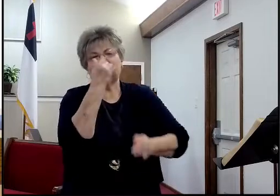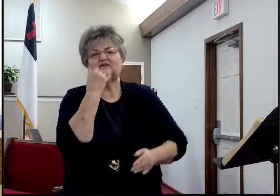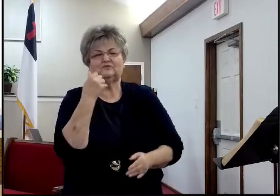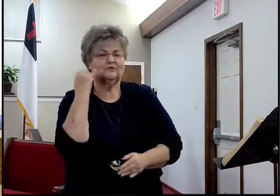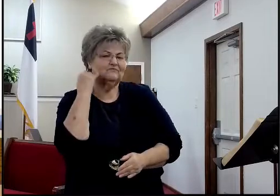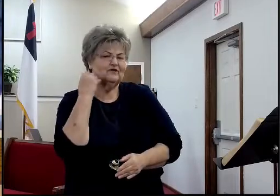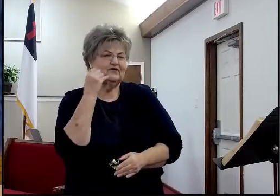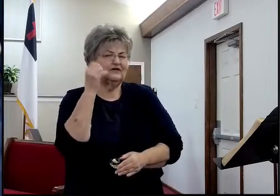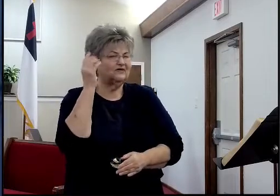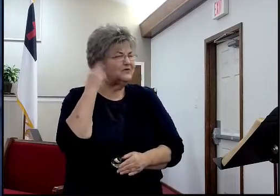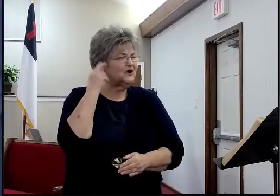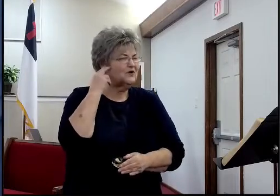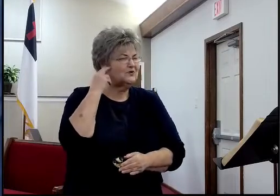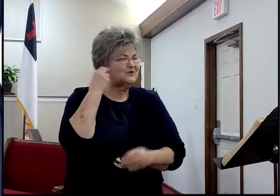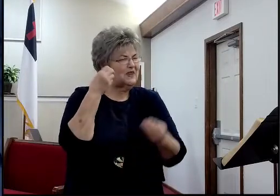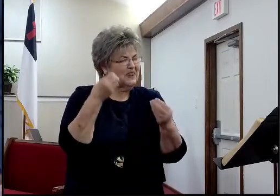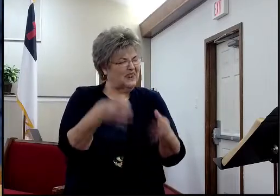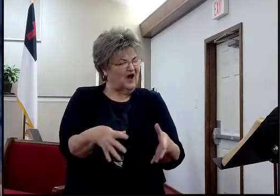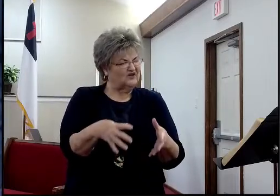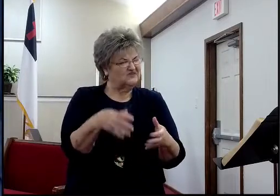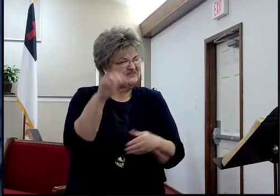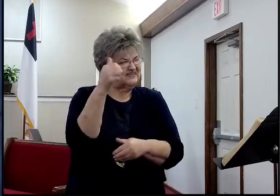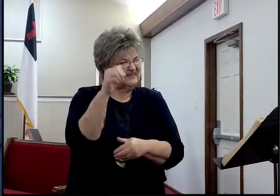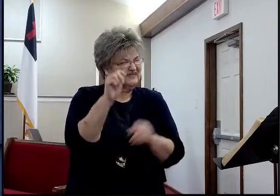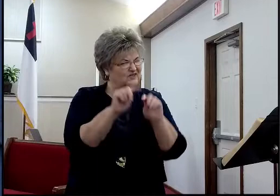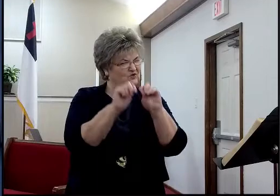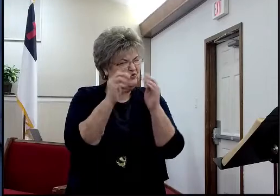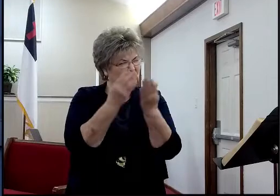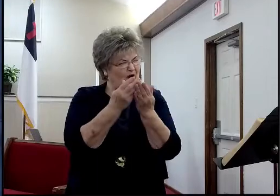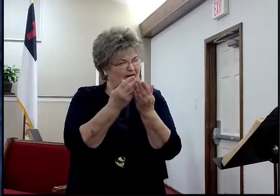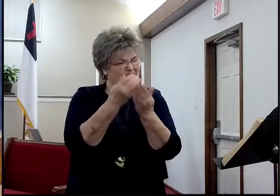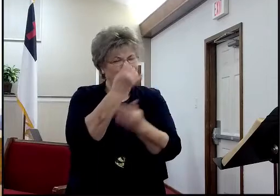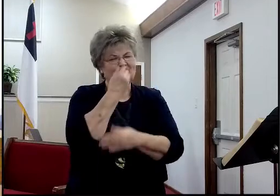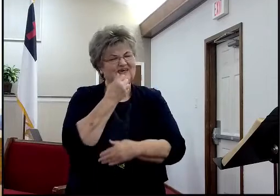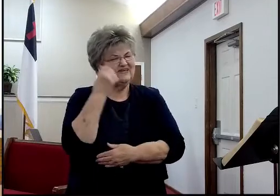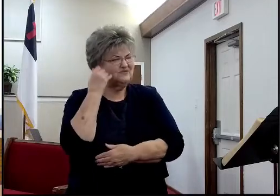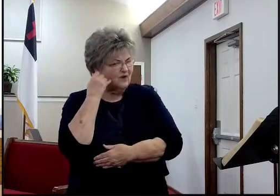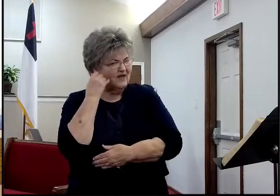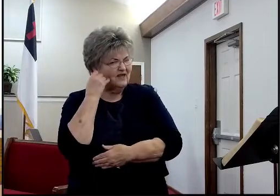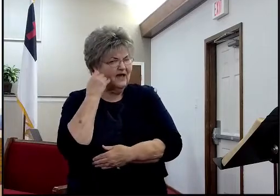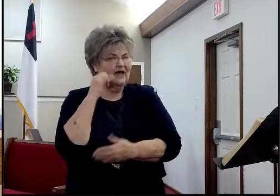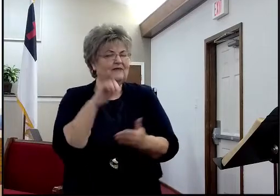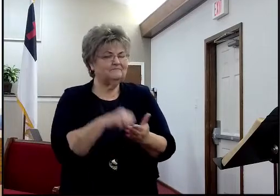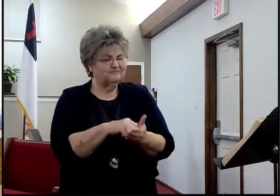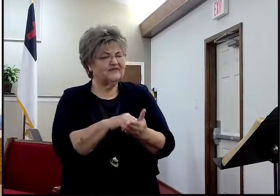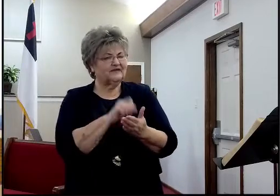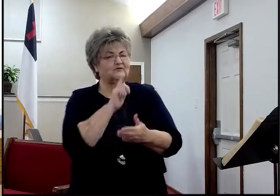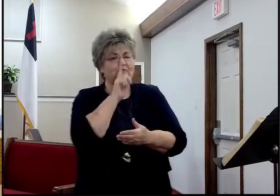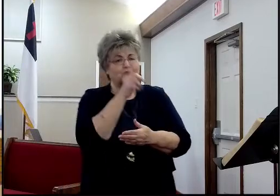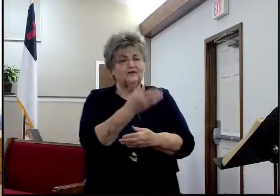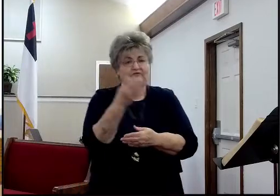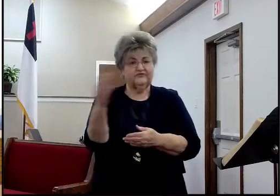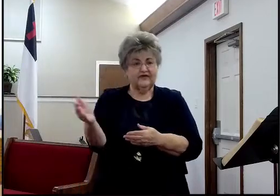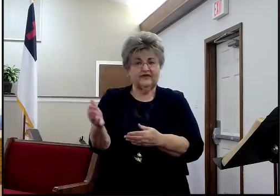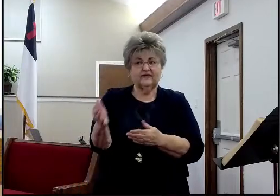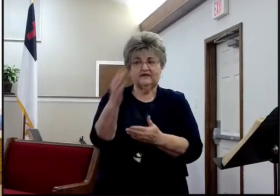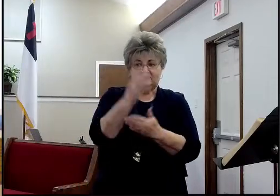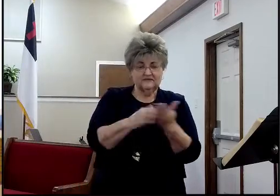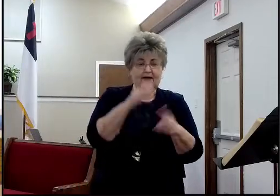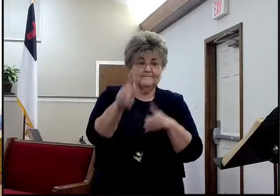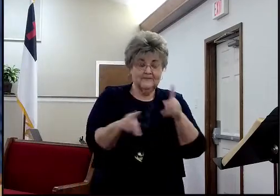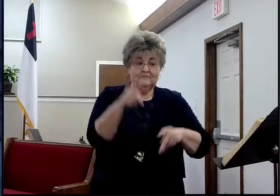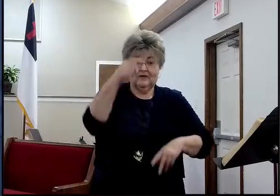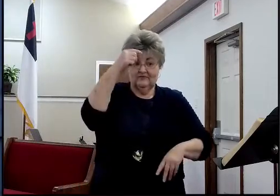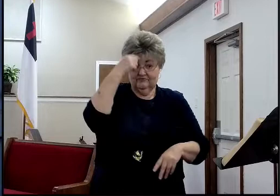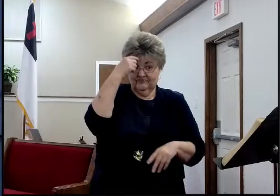the lost 10 tribes of Israel? Yeah? Okay. It's a pretty prominent and real thing. Listen, you will run into people in the